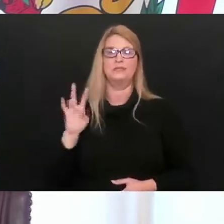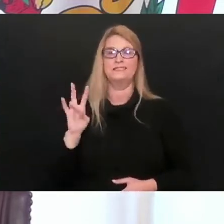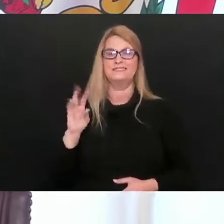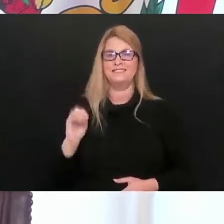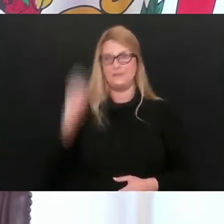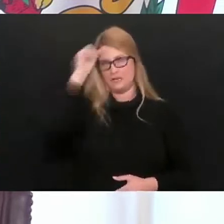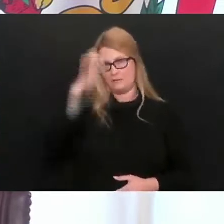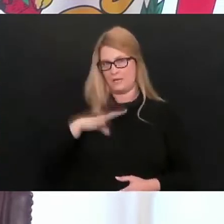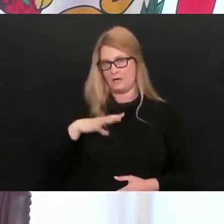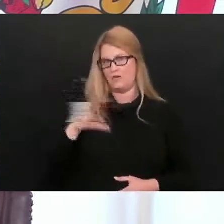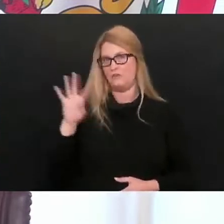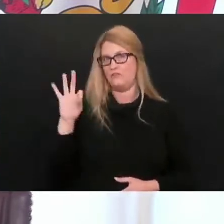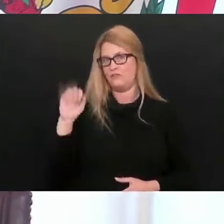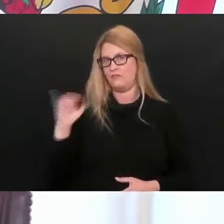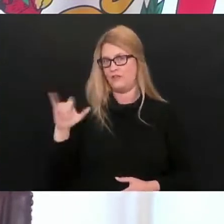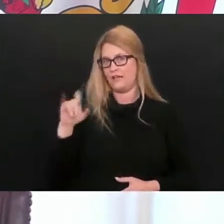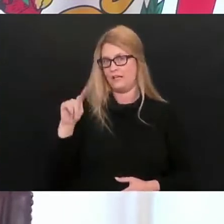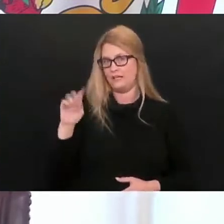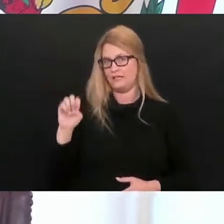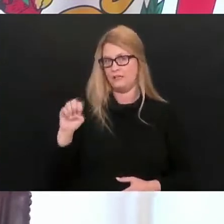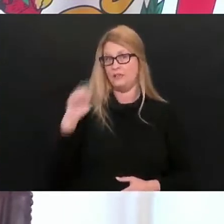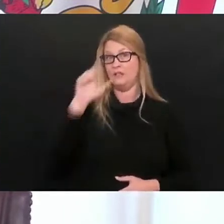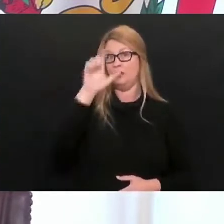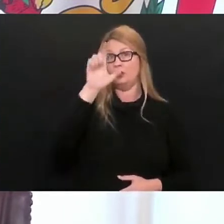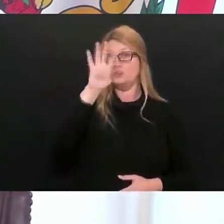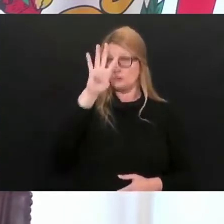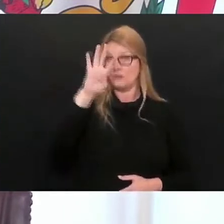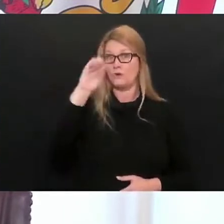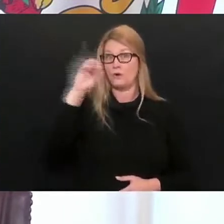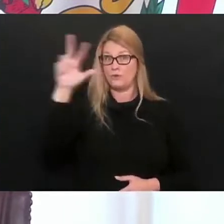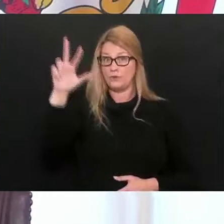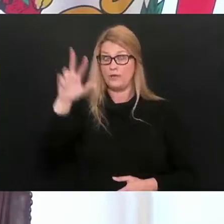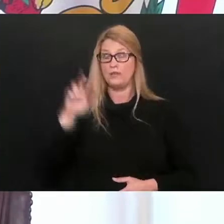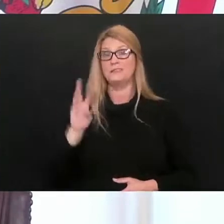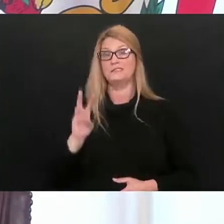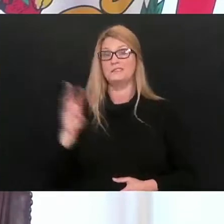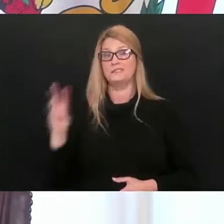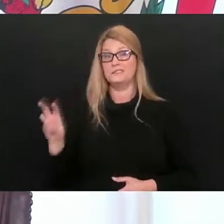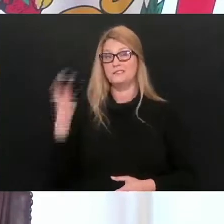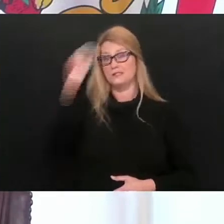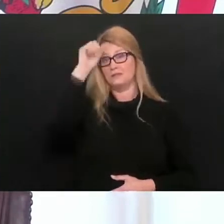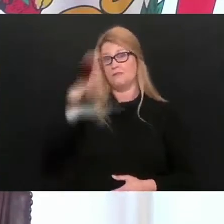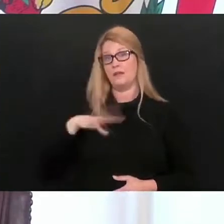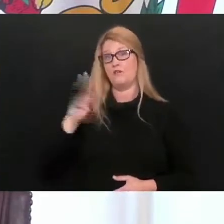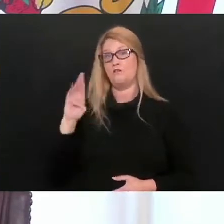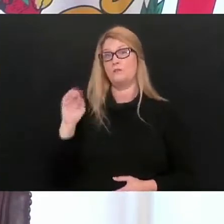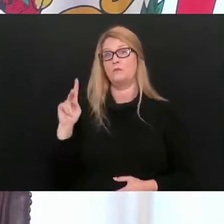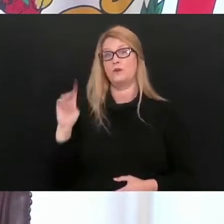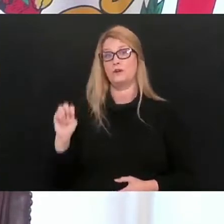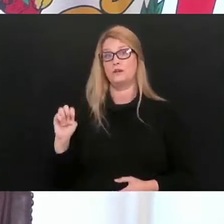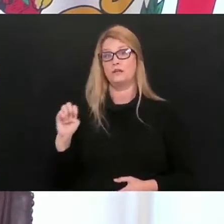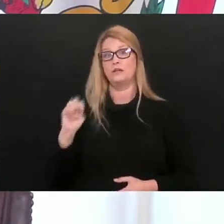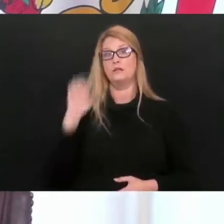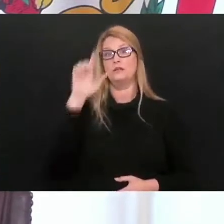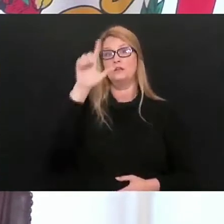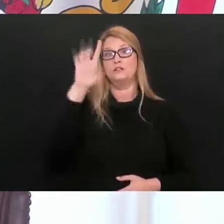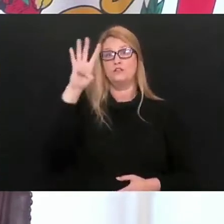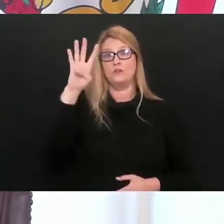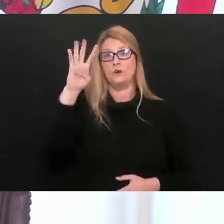male from Fayette County. Our 2,403rd death is a 66-year-old male from Brook County. Our 2